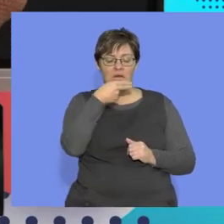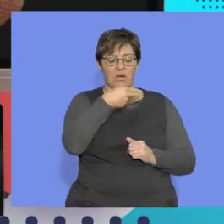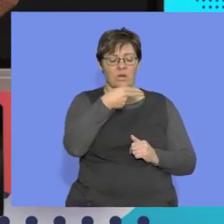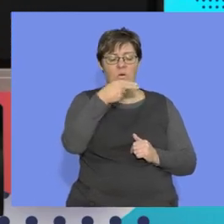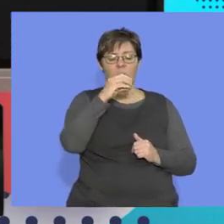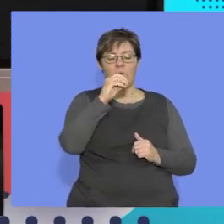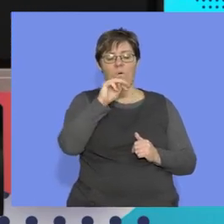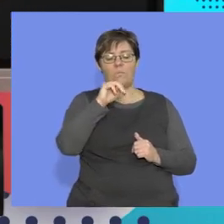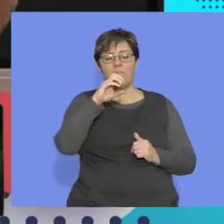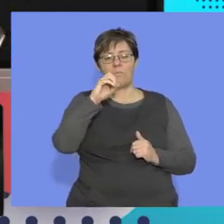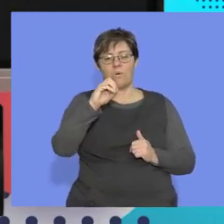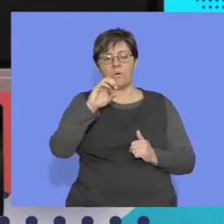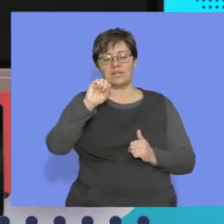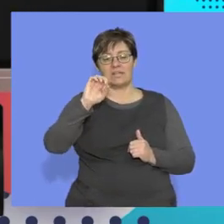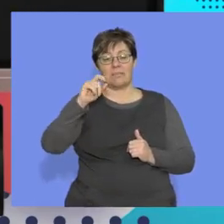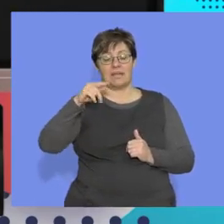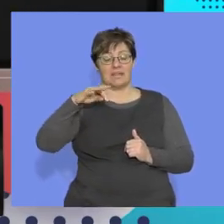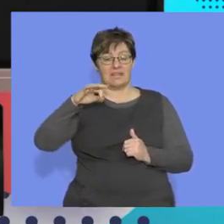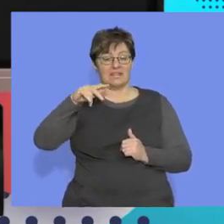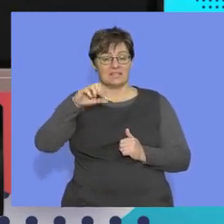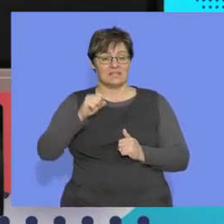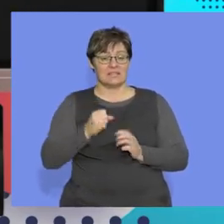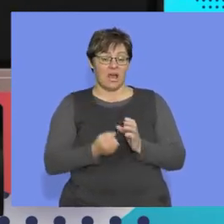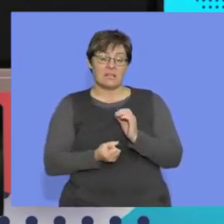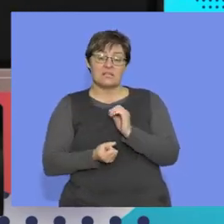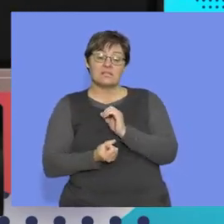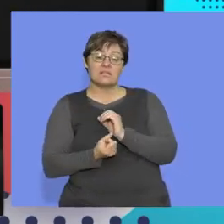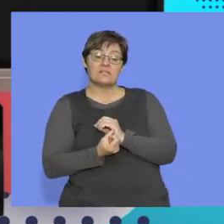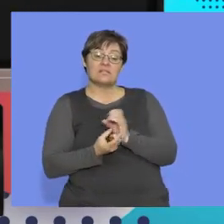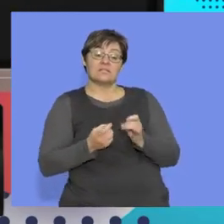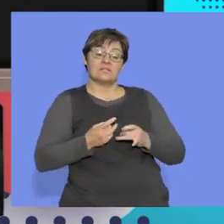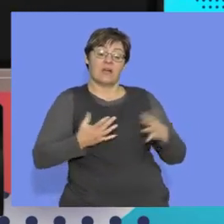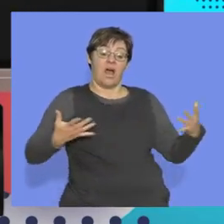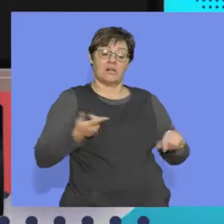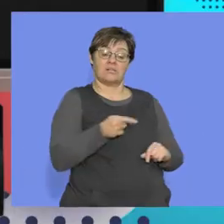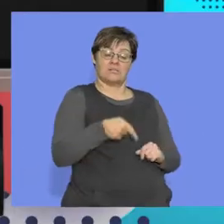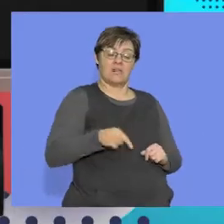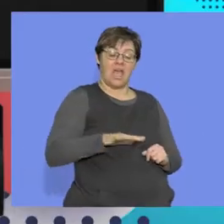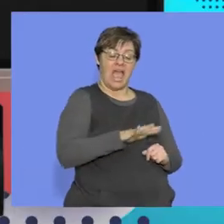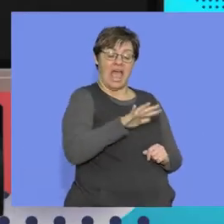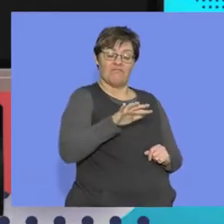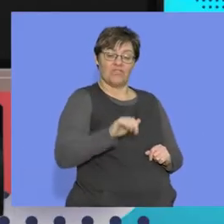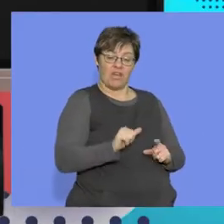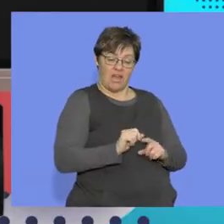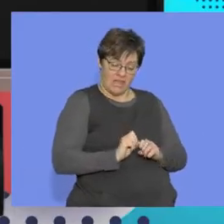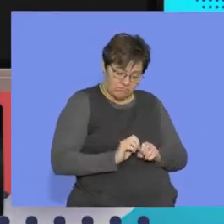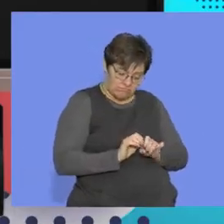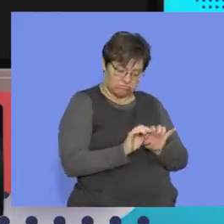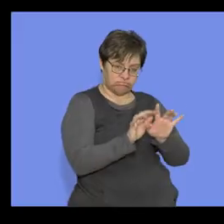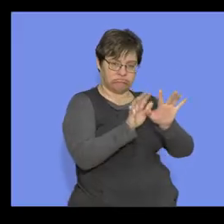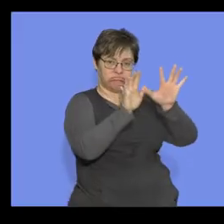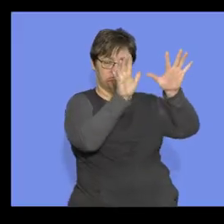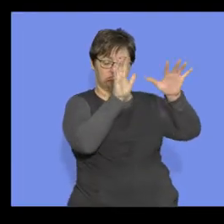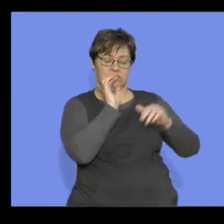sapiens originated in Africa and then moved out of Africa.